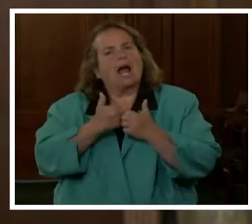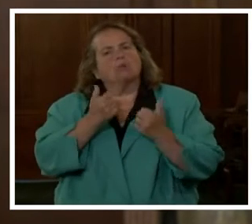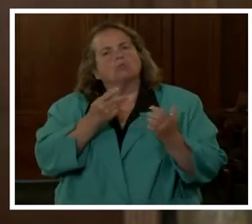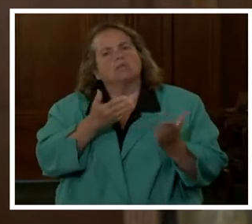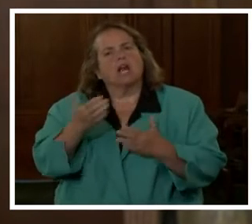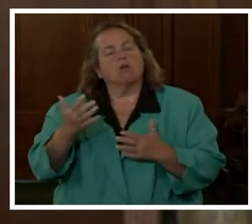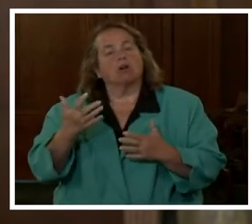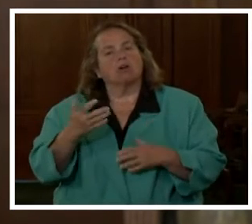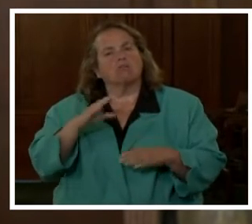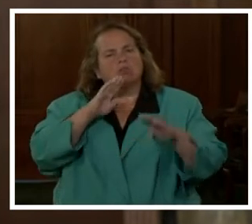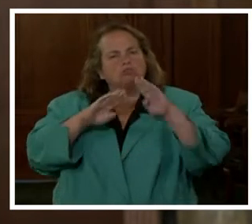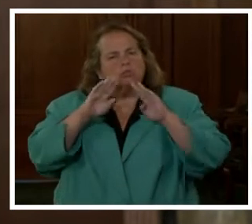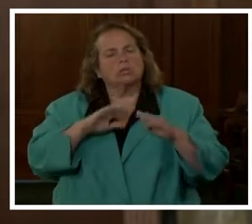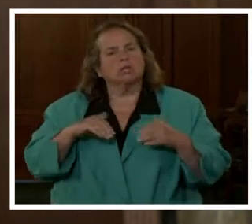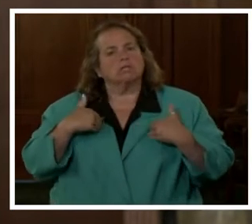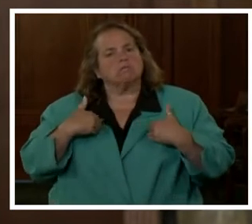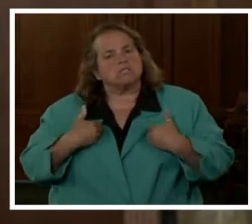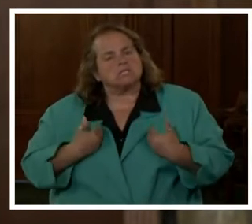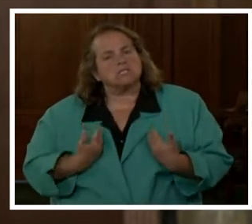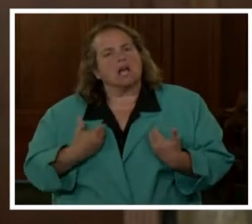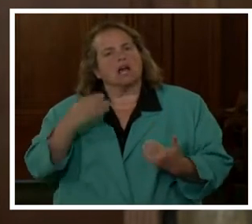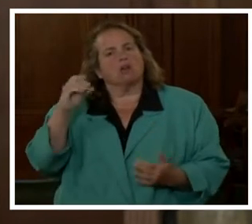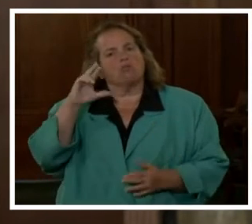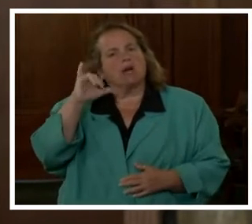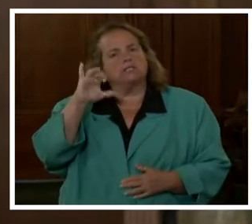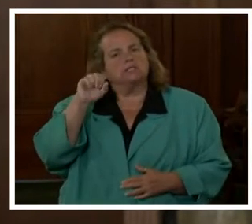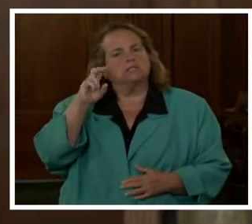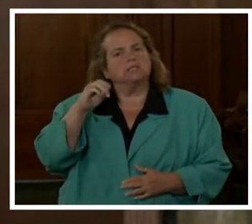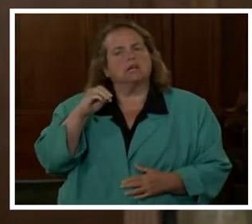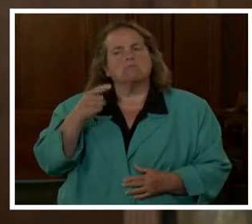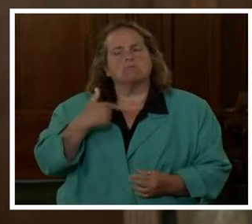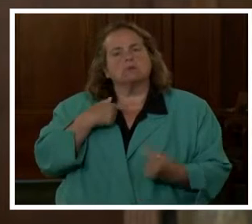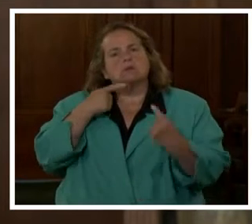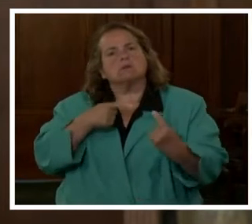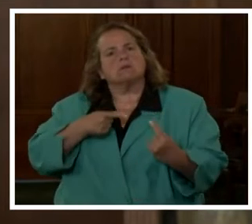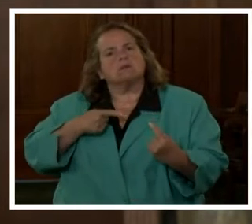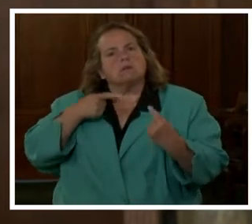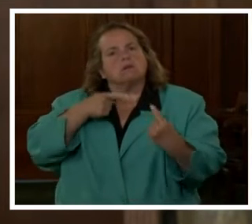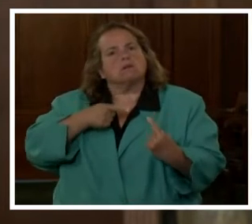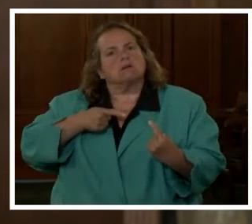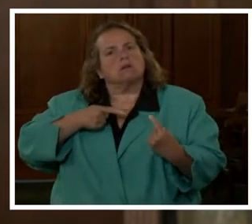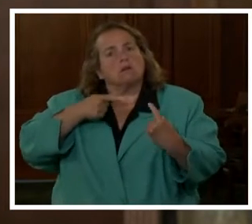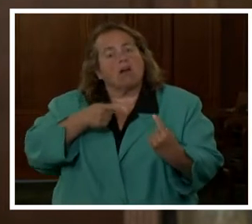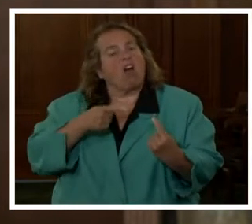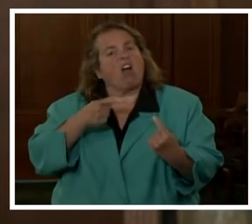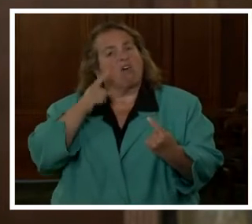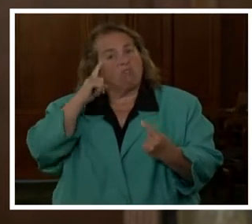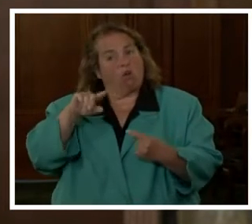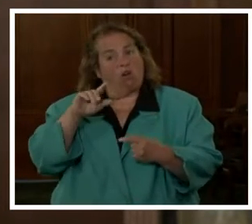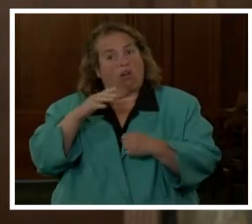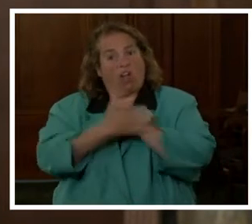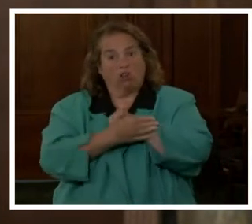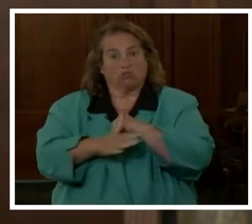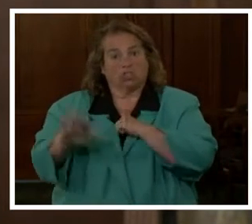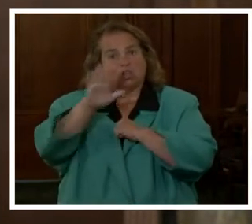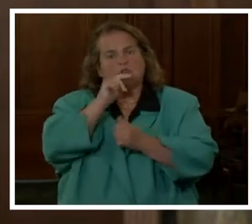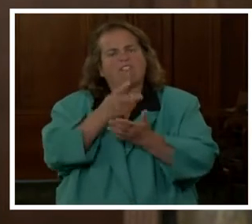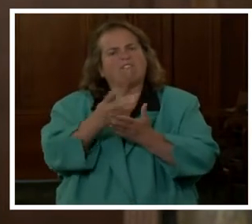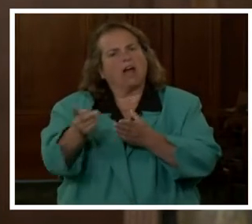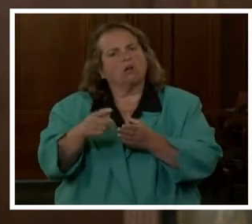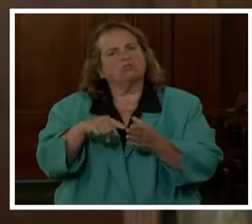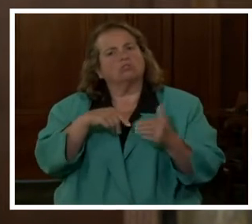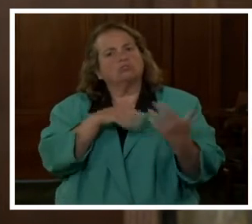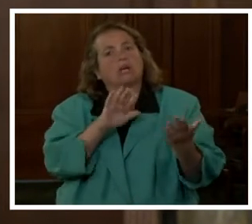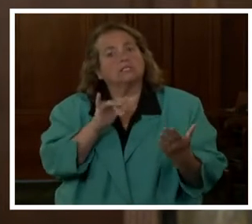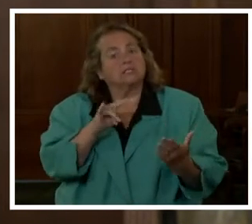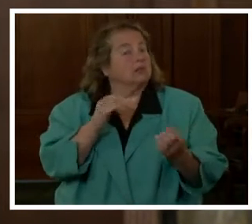in a world and a country that has failed to address it in a meaningful way. So in many ways, I cannot